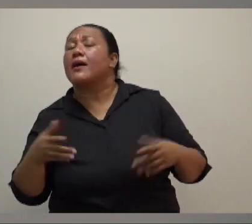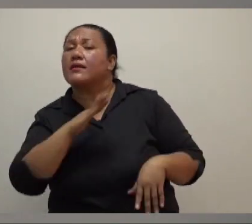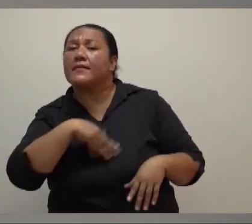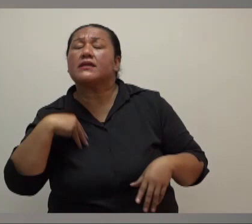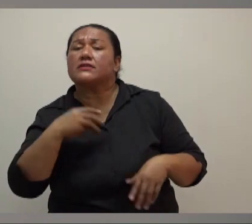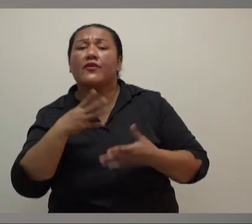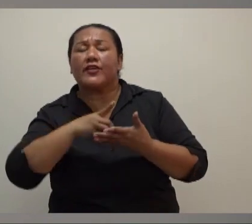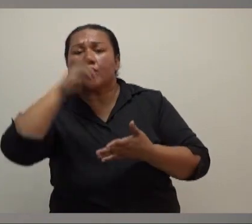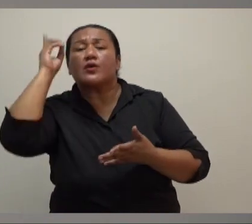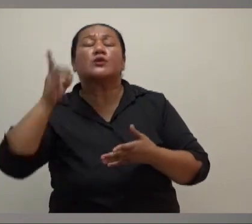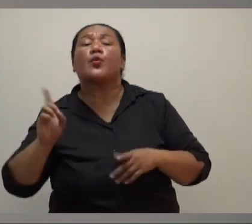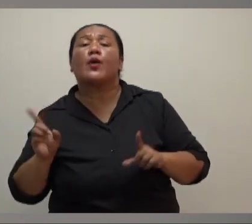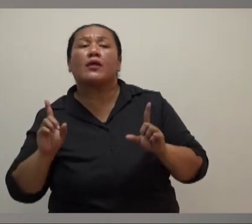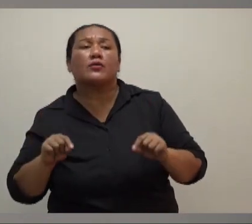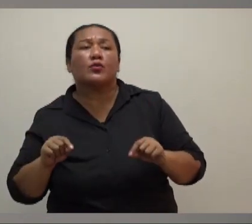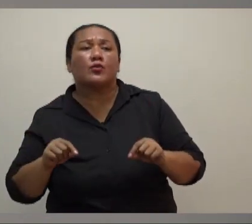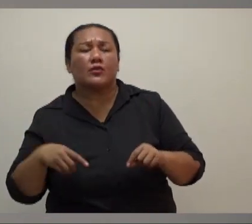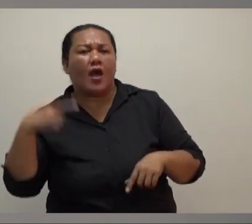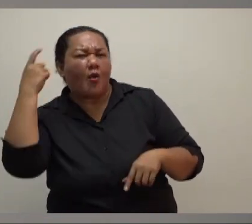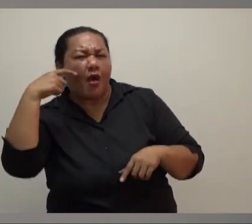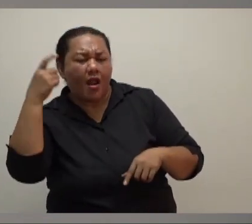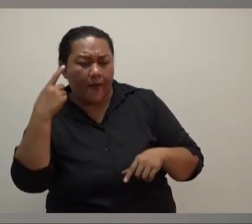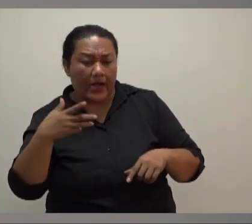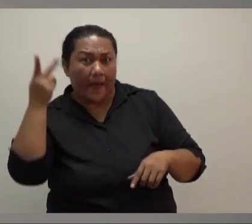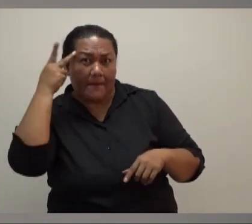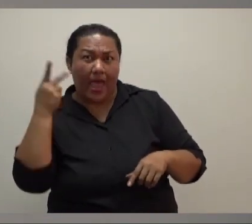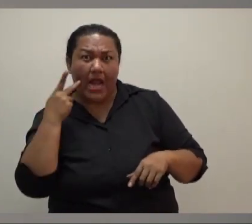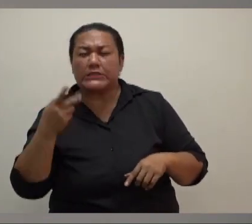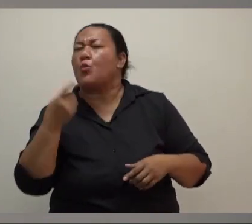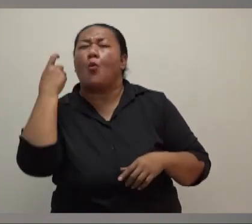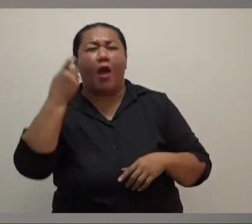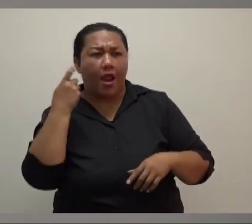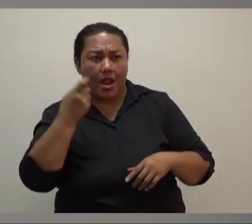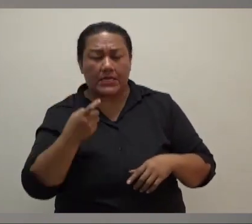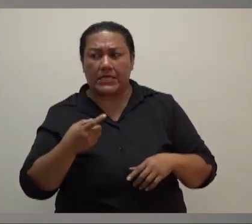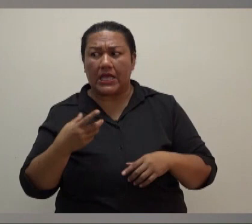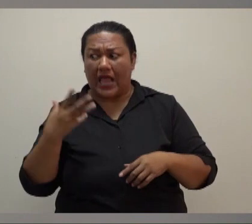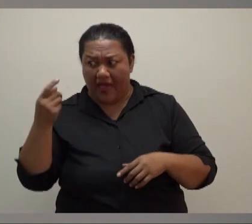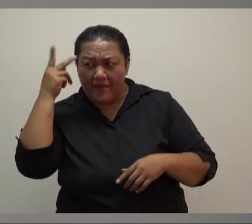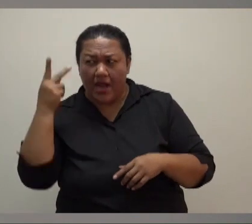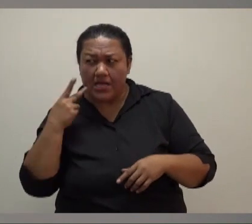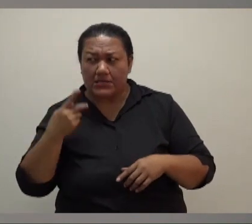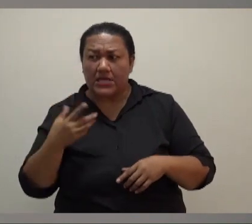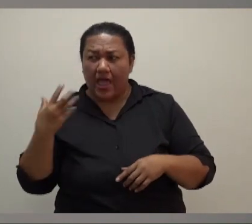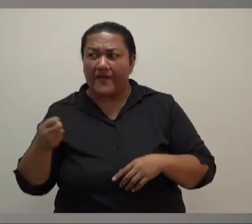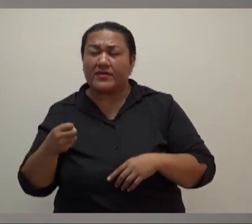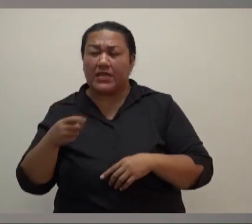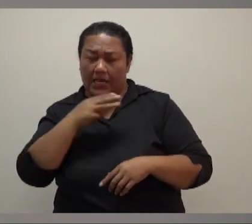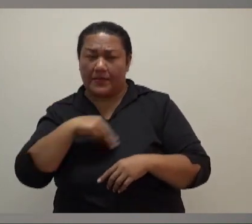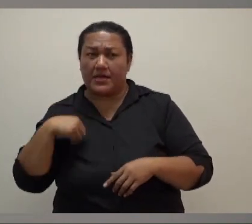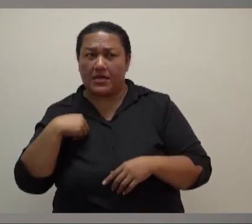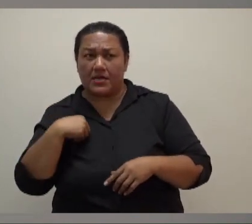terms of the concerns that these parents are raising with us. They're also asking if maybe the ministry of education